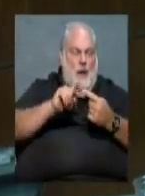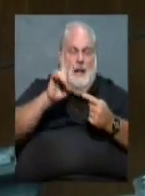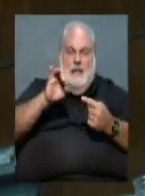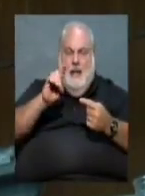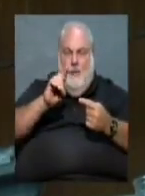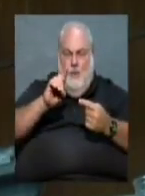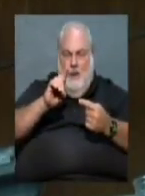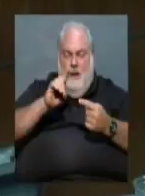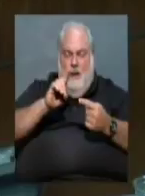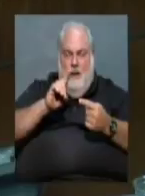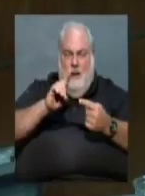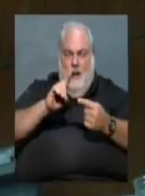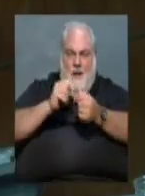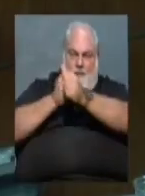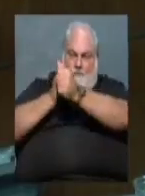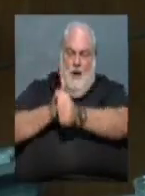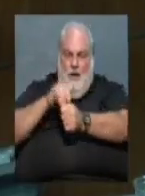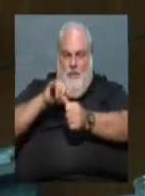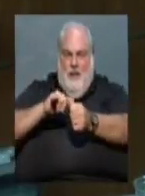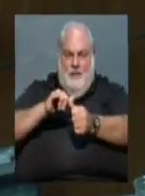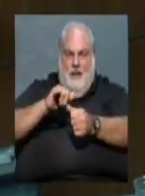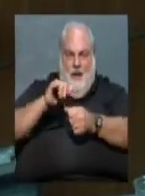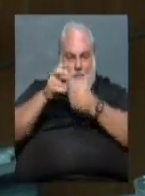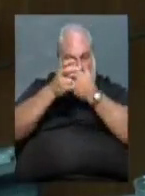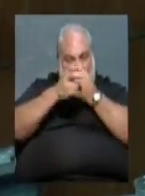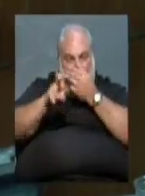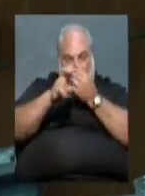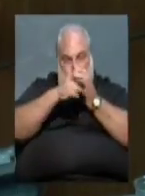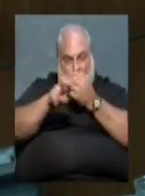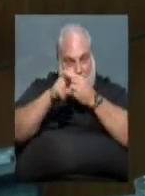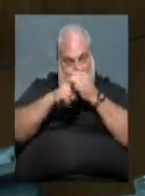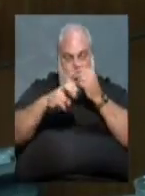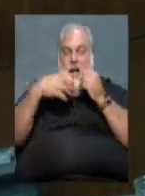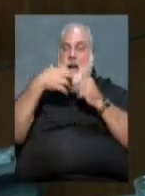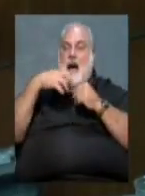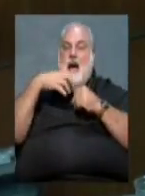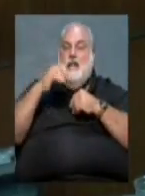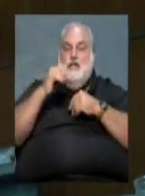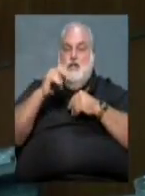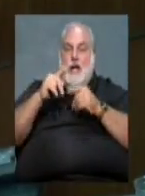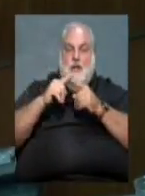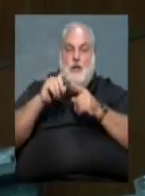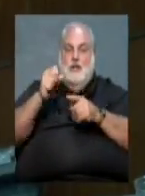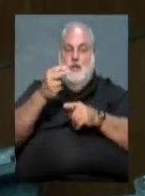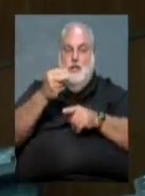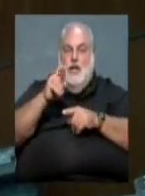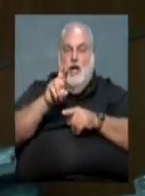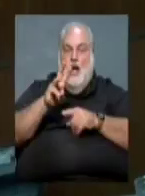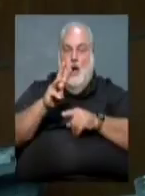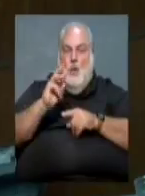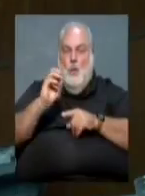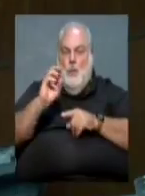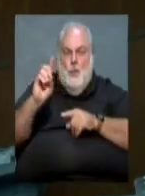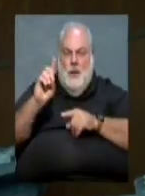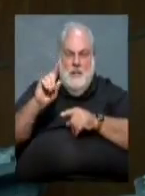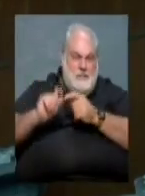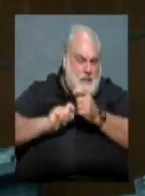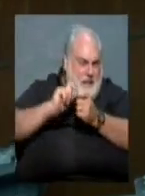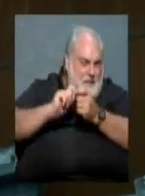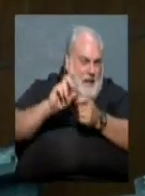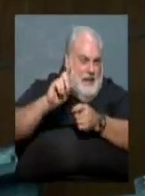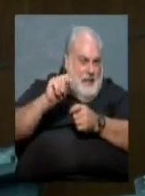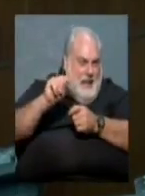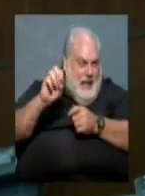into this understanding about the route on the hot checks to Sherwood? Can I find out the specific dates?